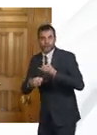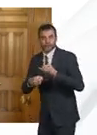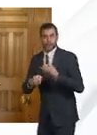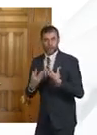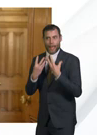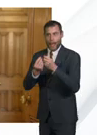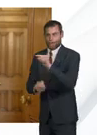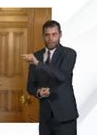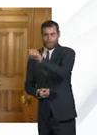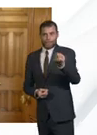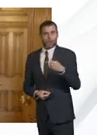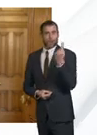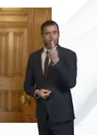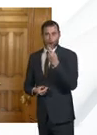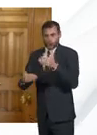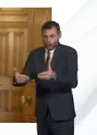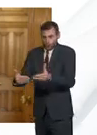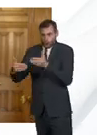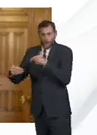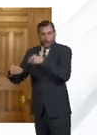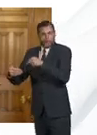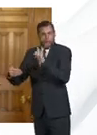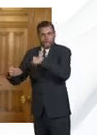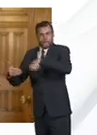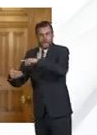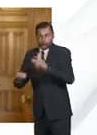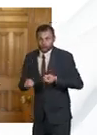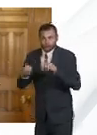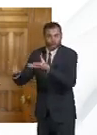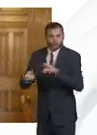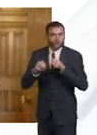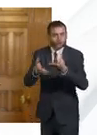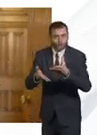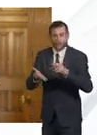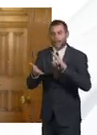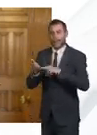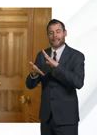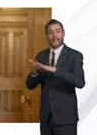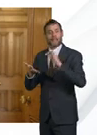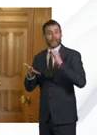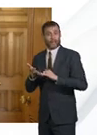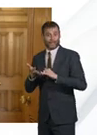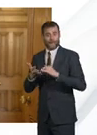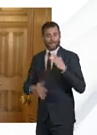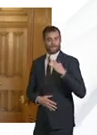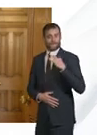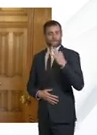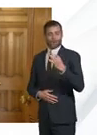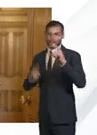the NHS volunteer responders is a new scheme set up